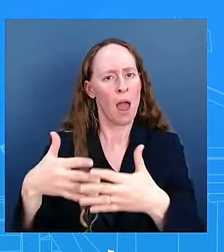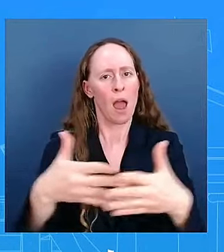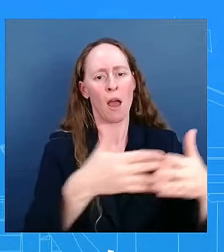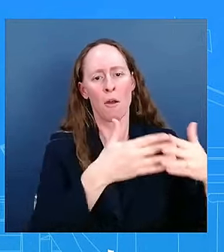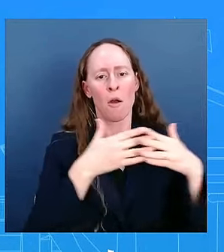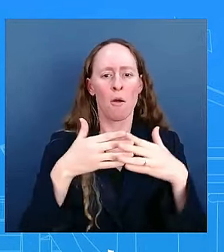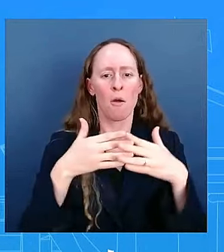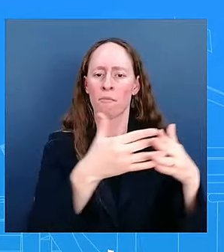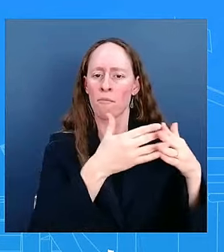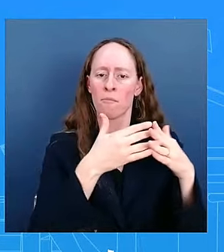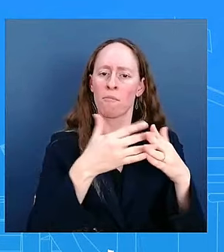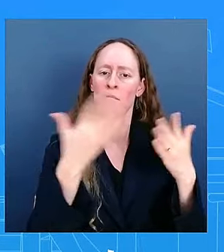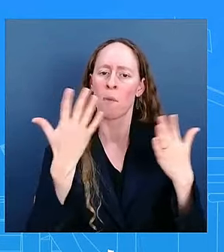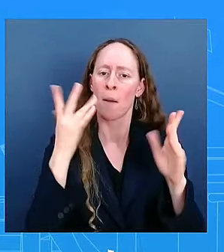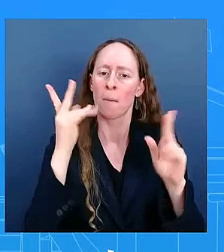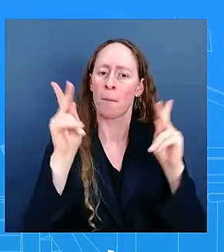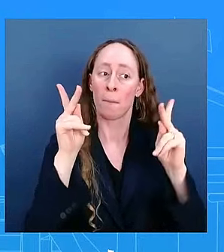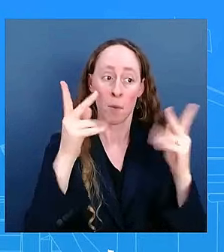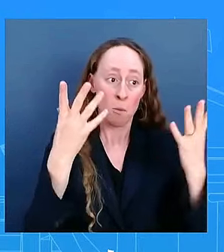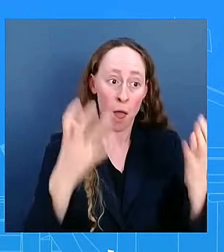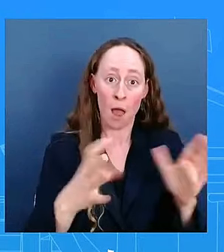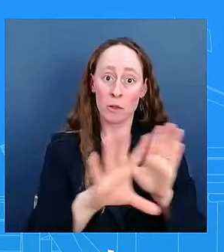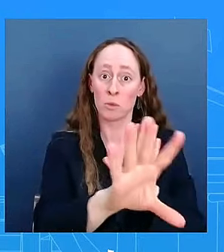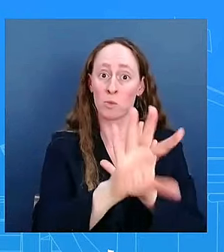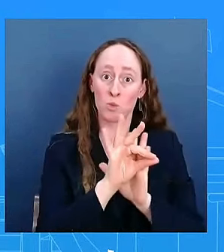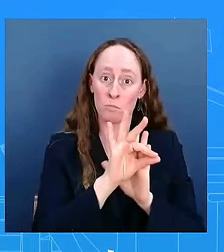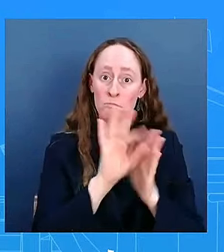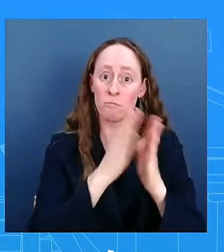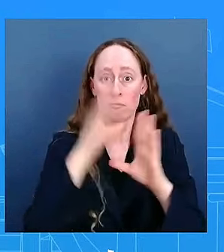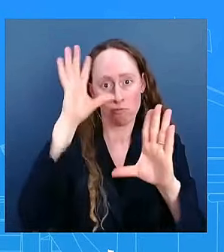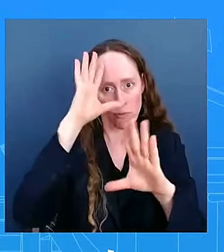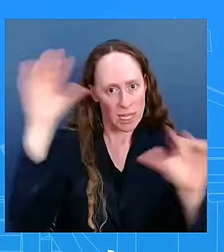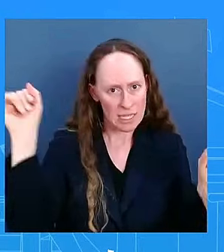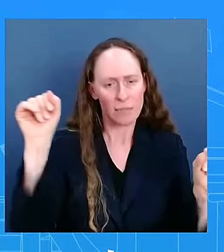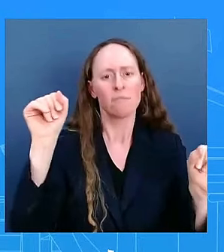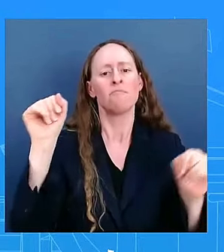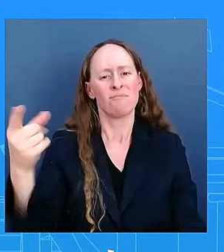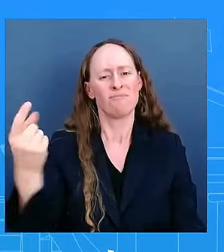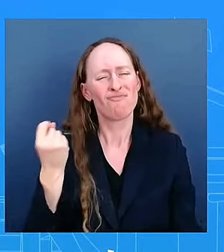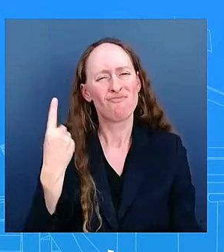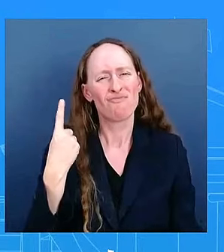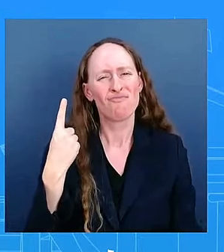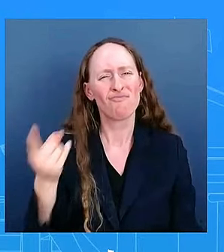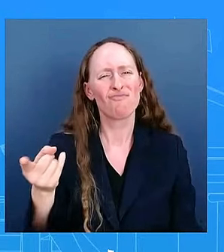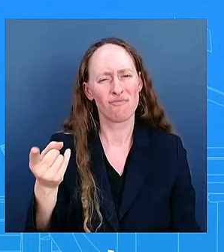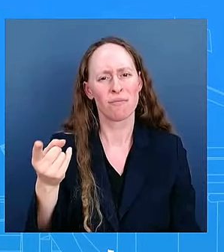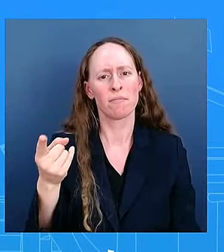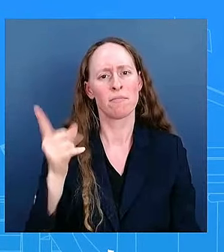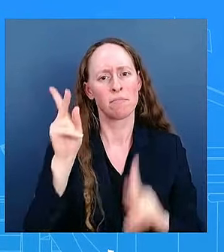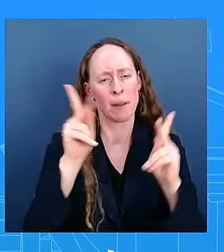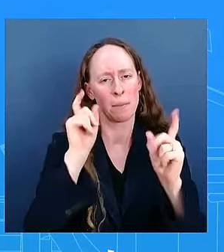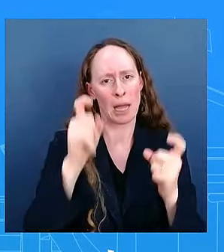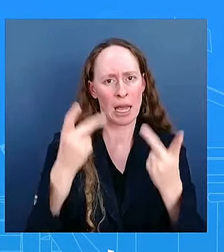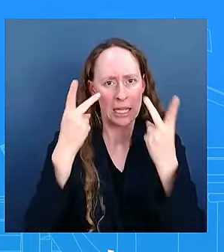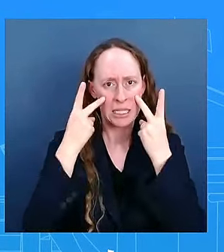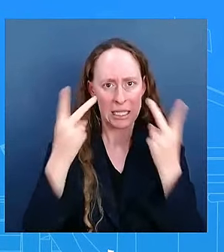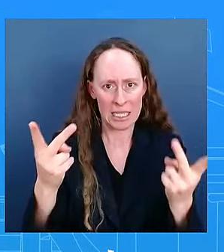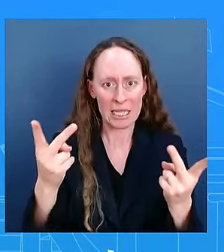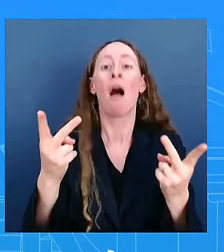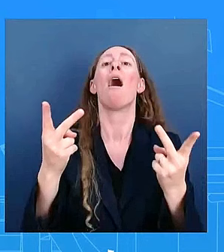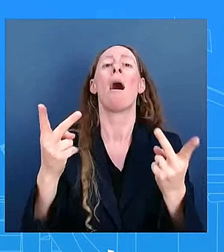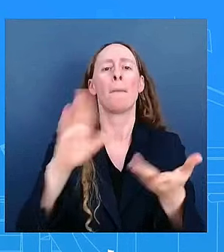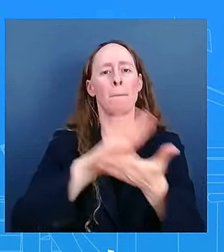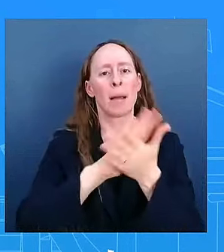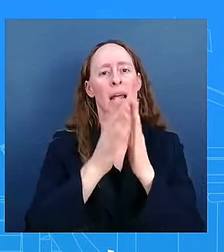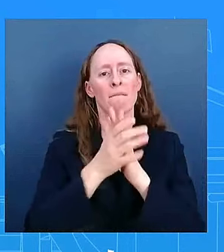of who wins the american he understands this needs to see a peaceful transfer of power and that's what you're going to see from the president and that's part of